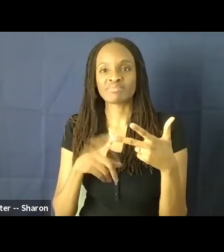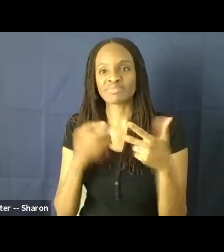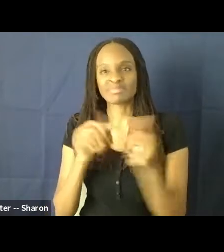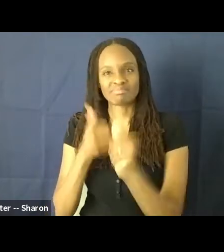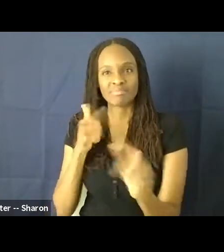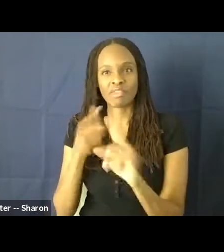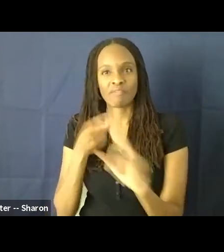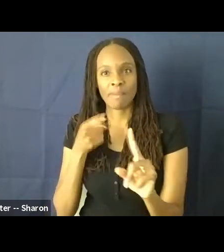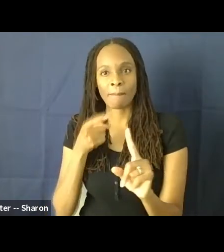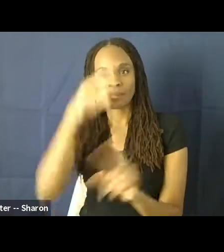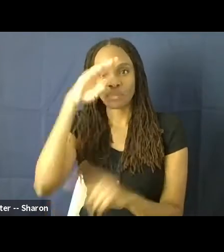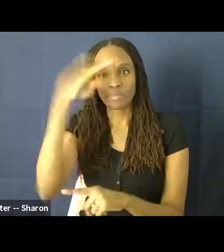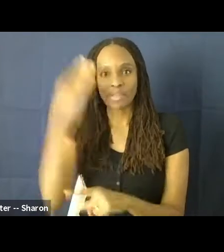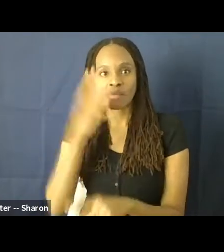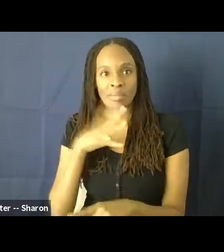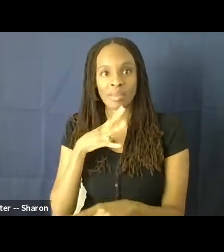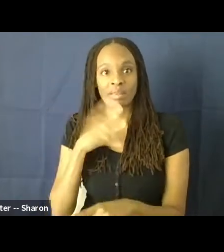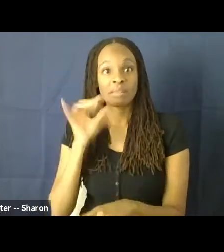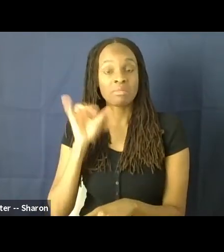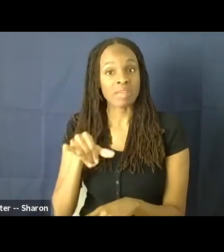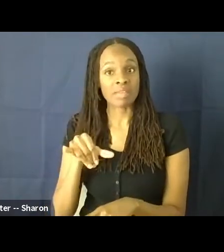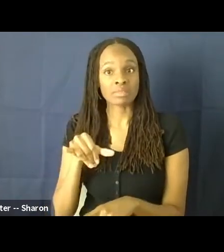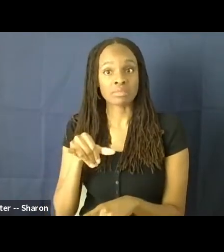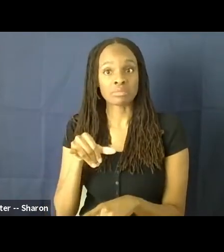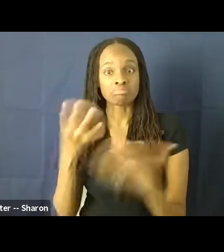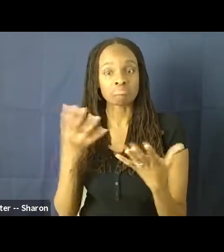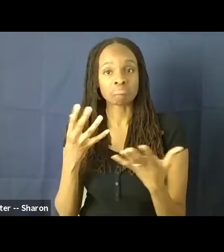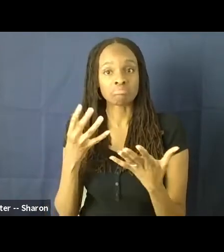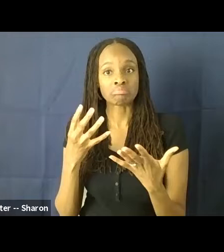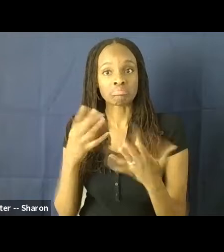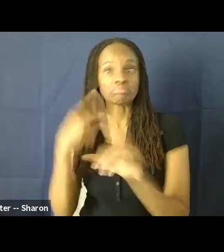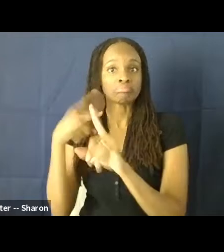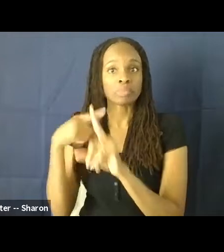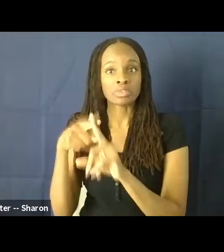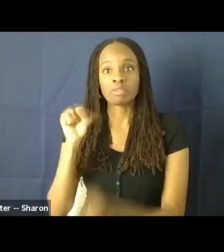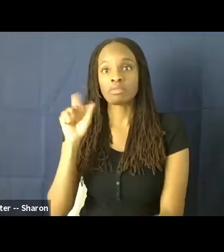from black women. So this is also a promising statistic here.